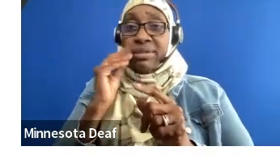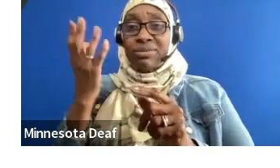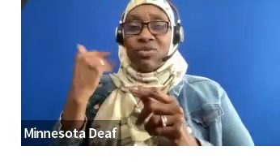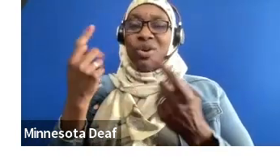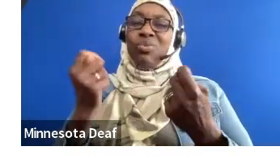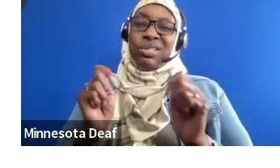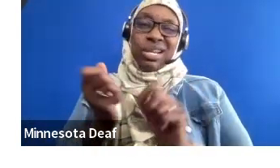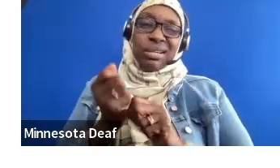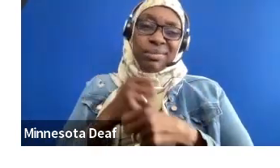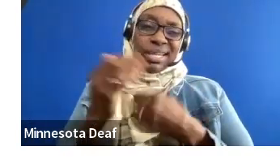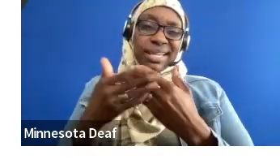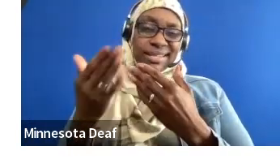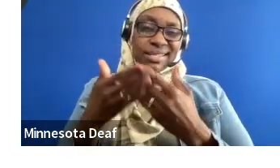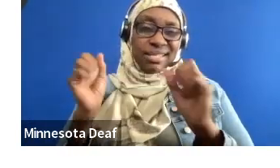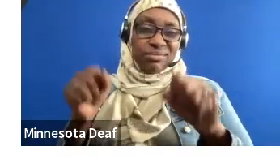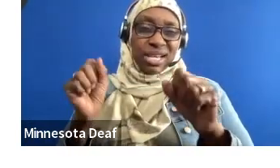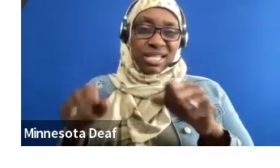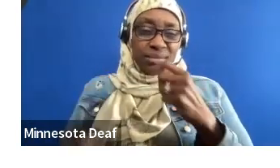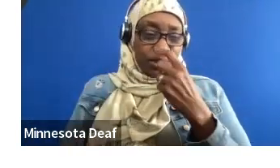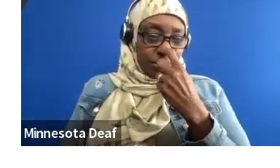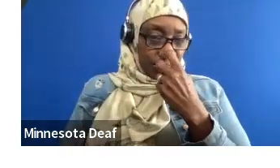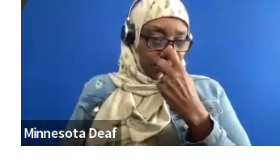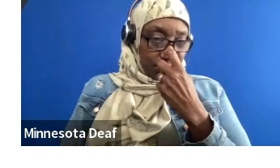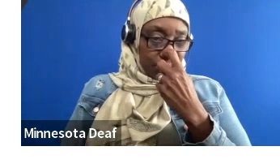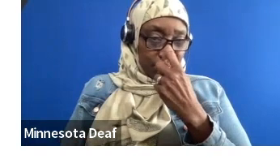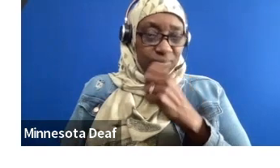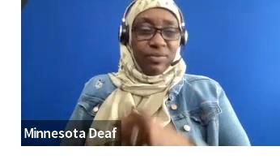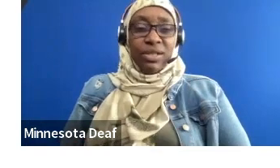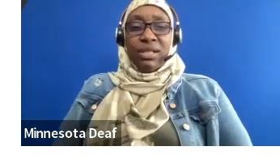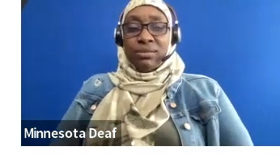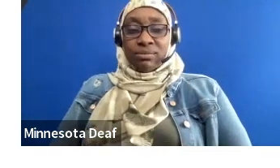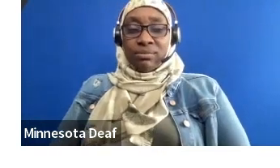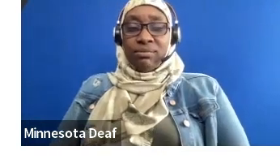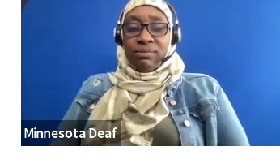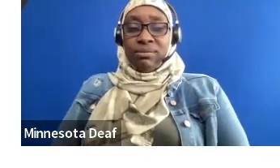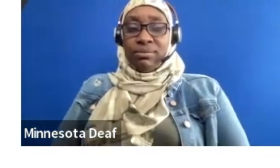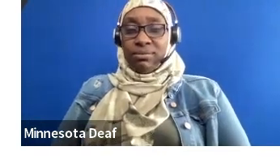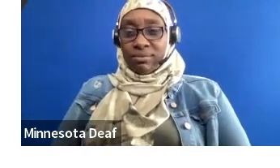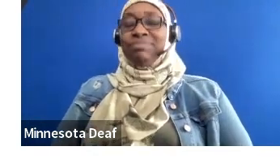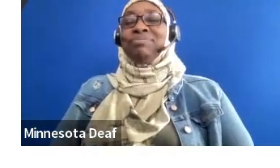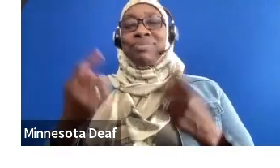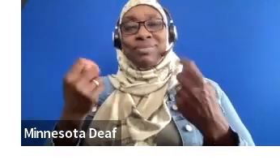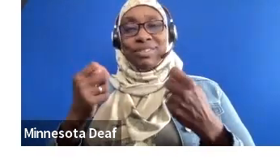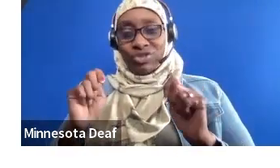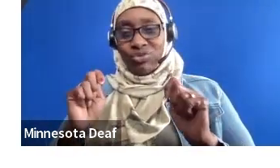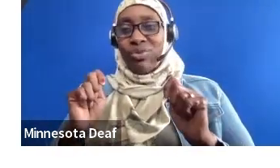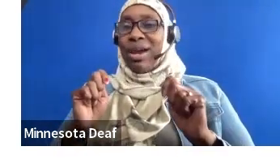I'm the one that all of our volunteers go through. So I try to be as nice as possible and, you know, make it very clear what the process is. So